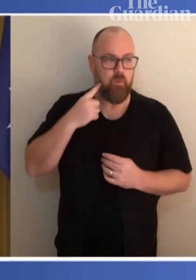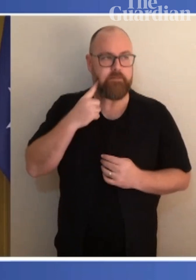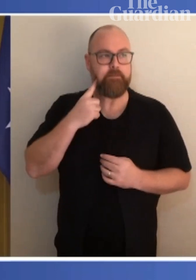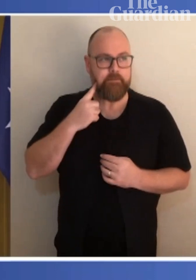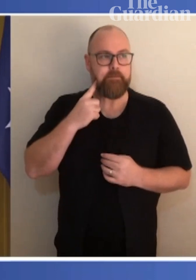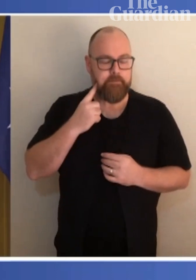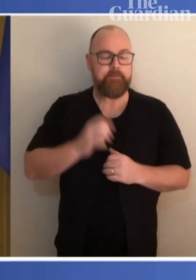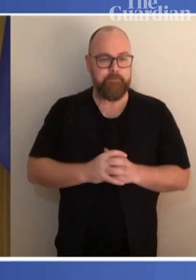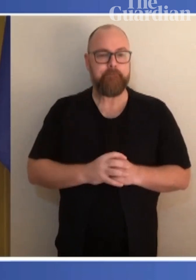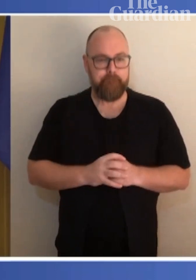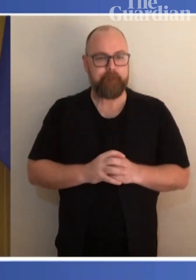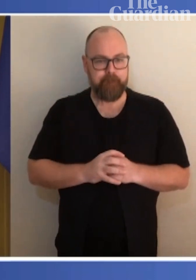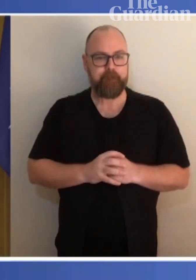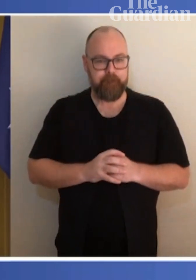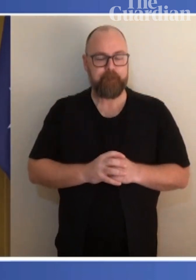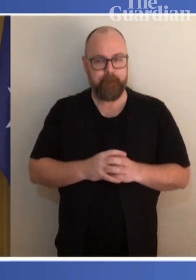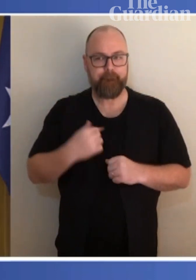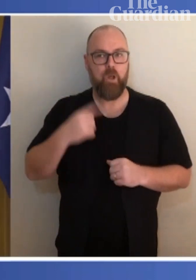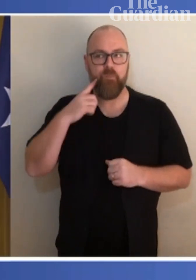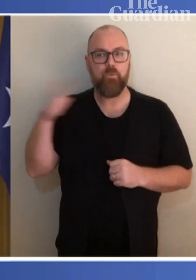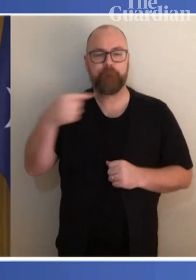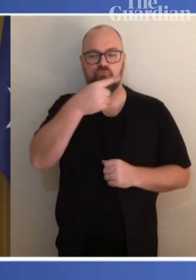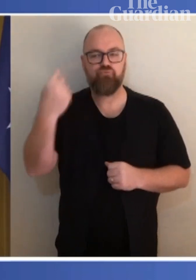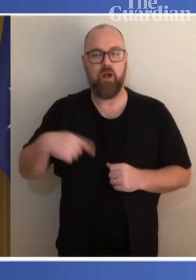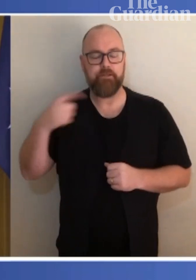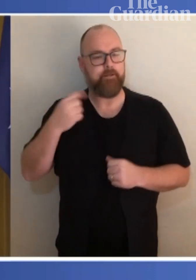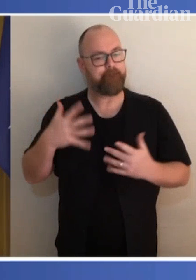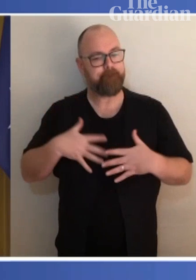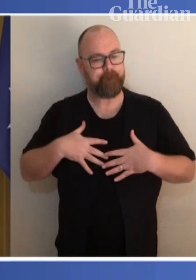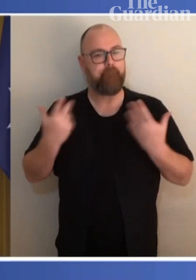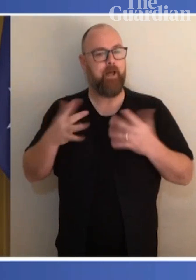that Russia would not be happy with our response.